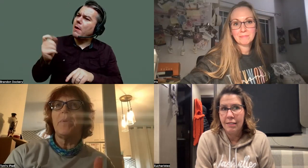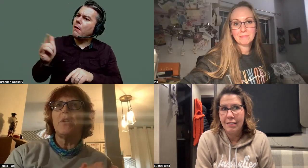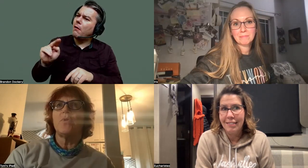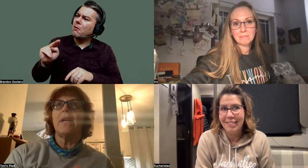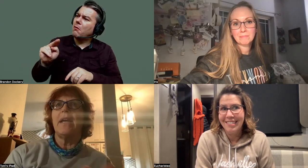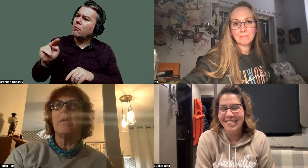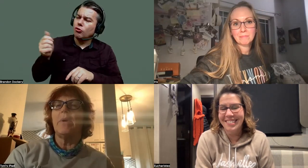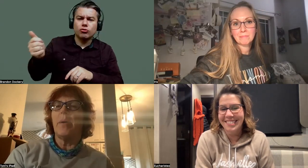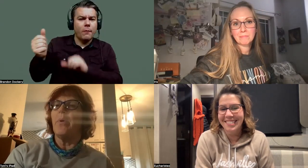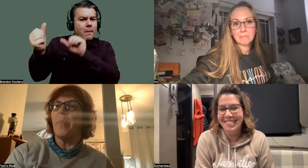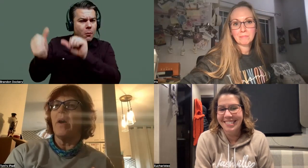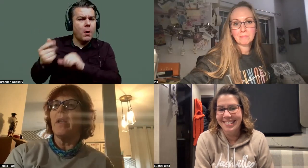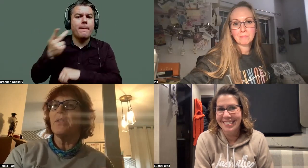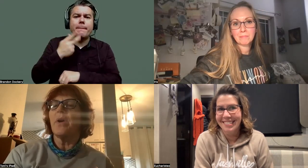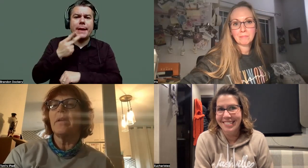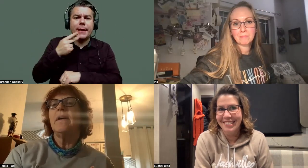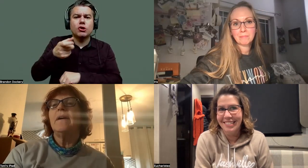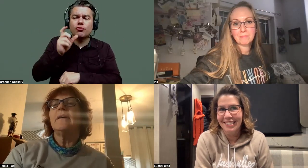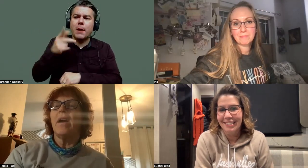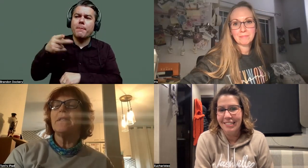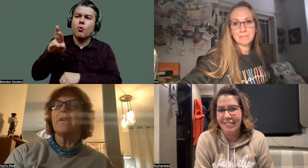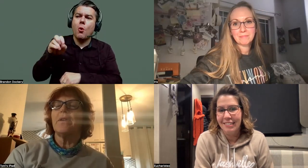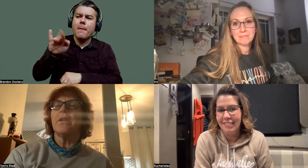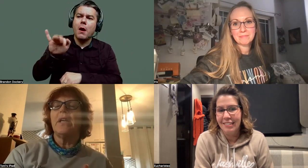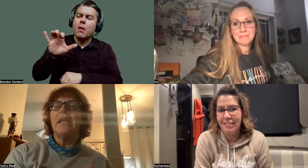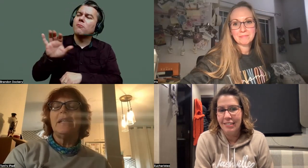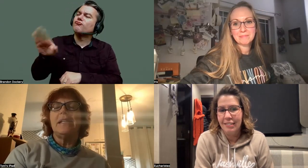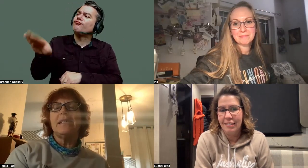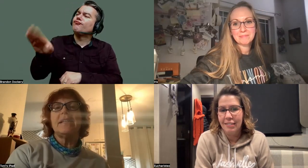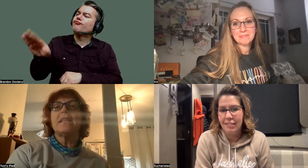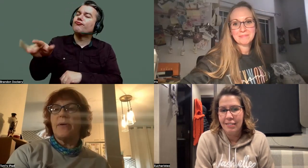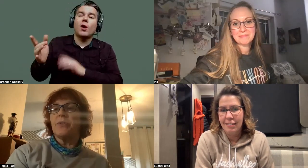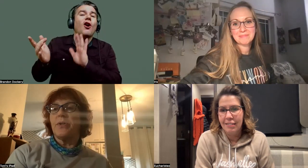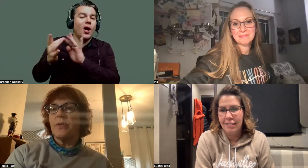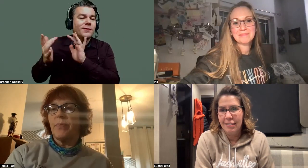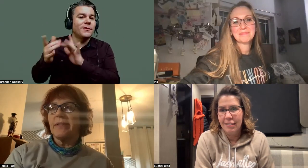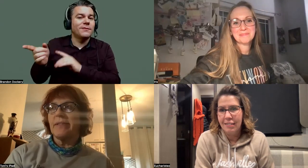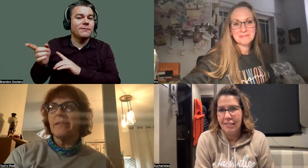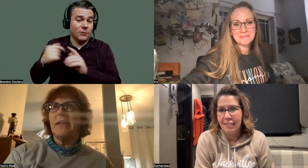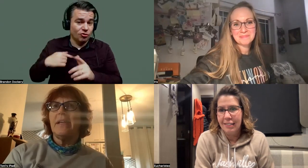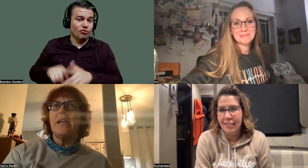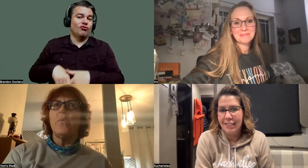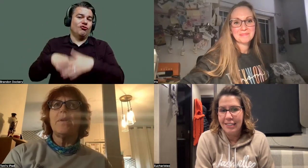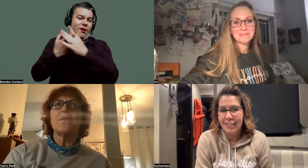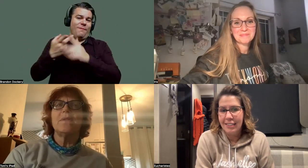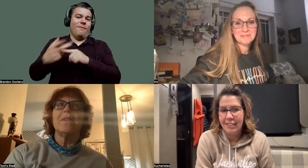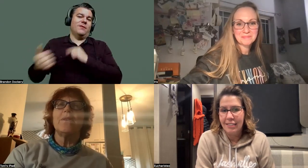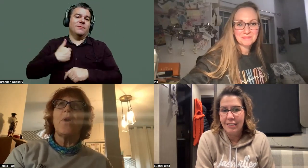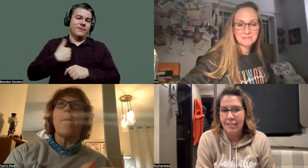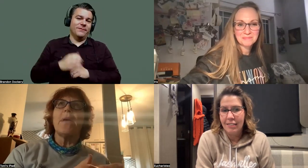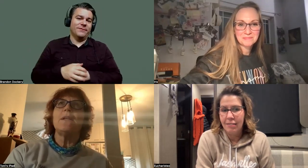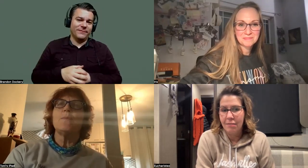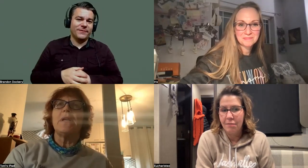her pink drink and probiotics. So I contacted her, and that's how I started using Plexus. And what has